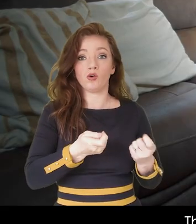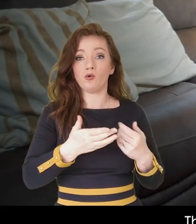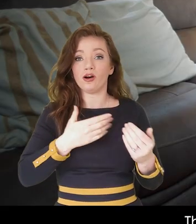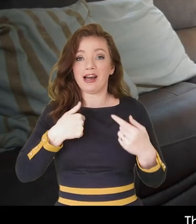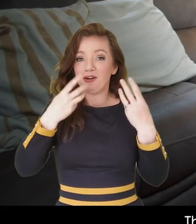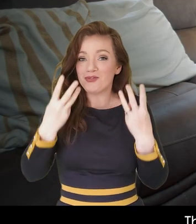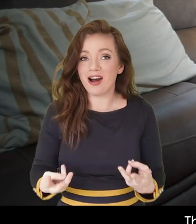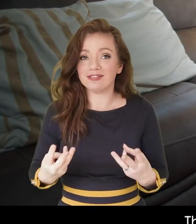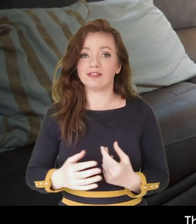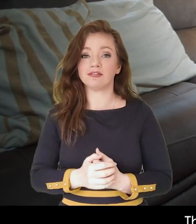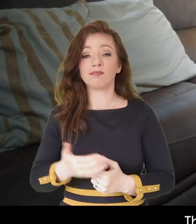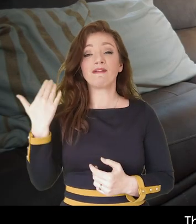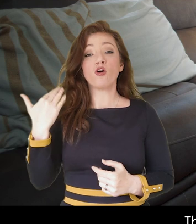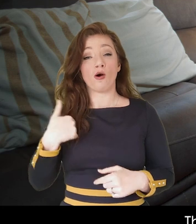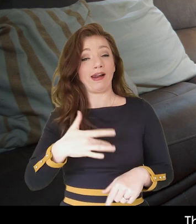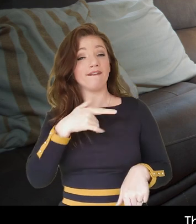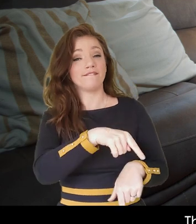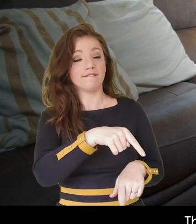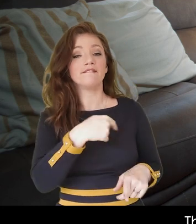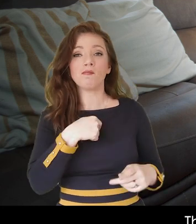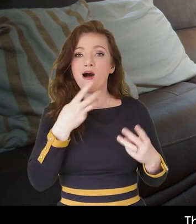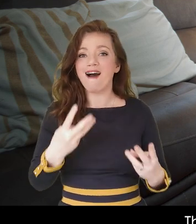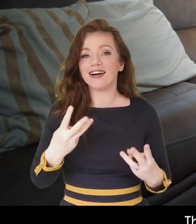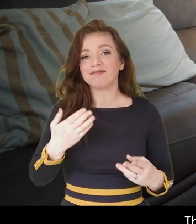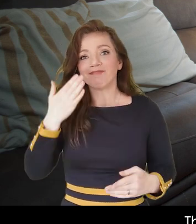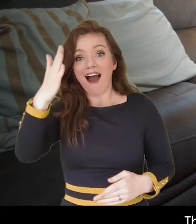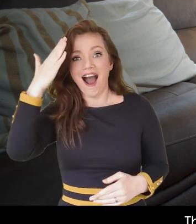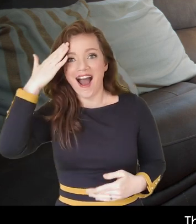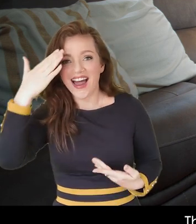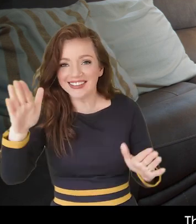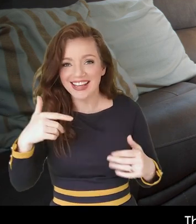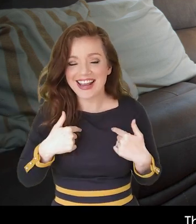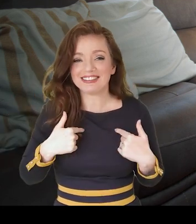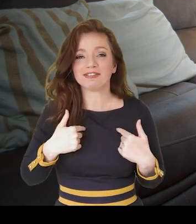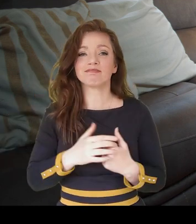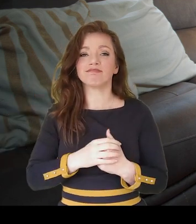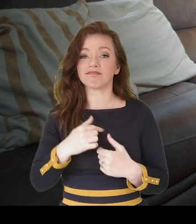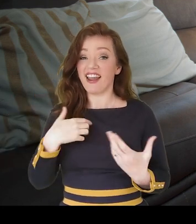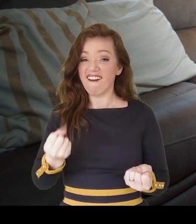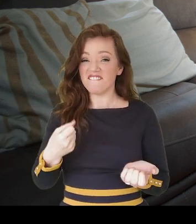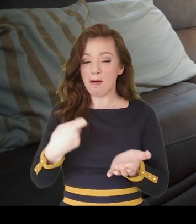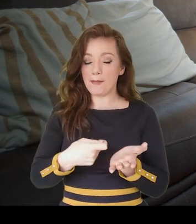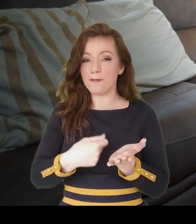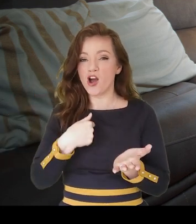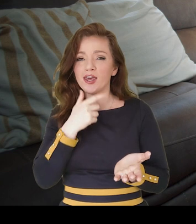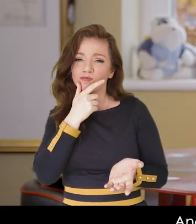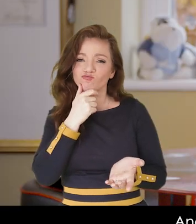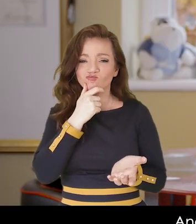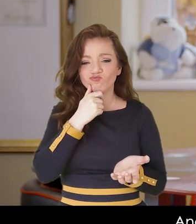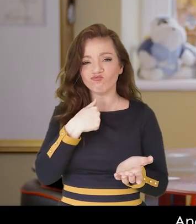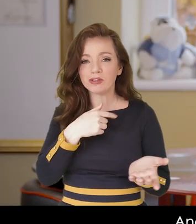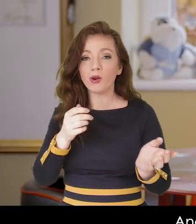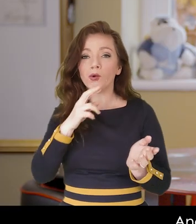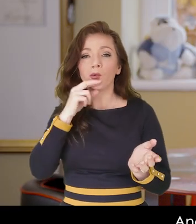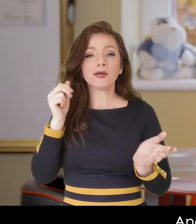There was one time I wanted to go and hold this and then I had money and